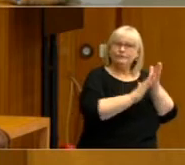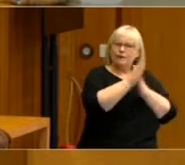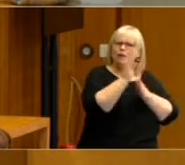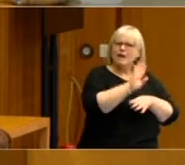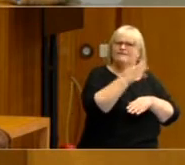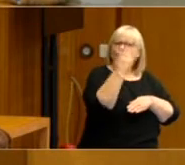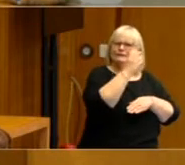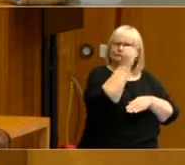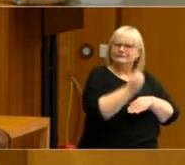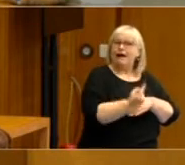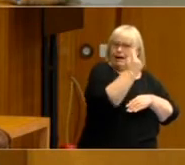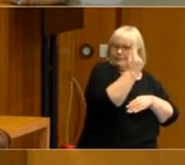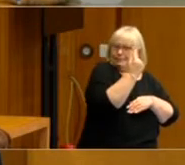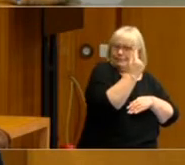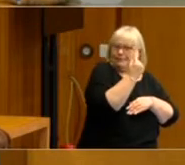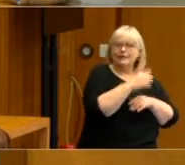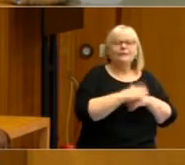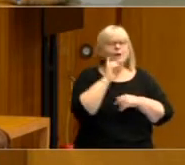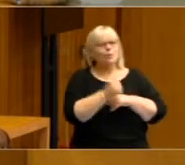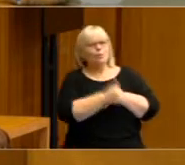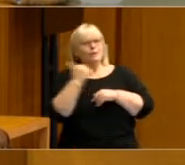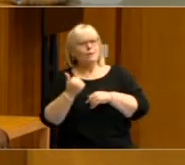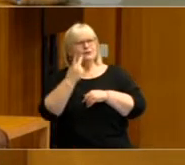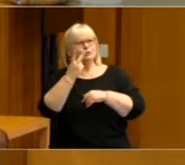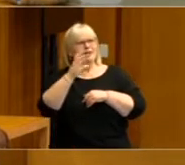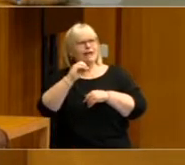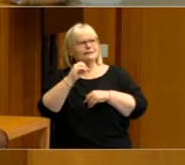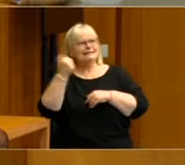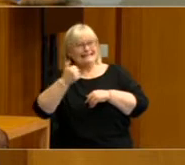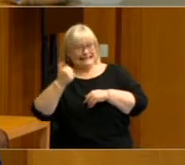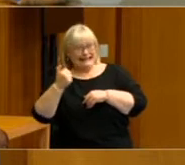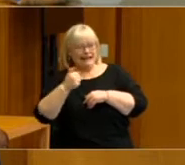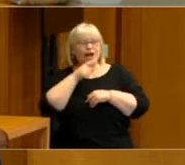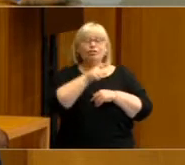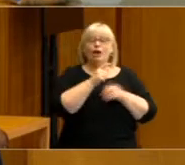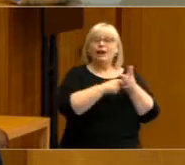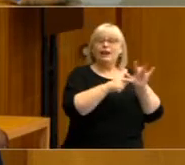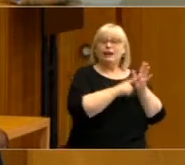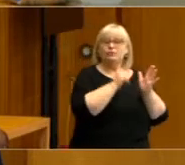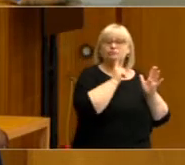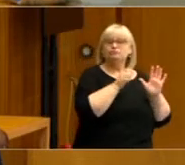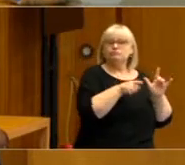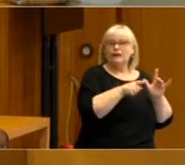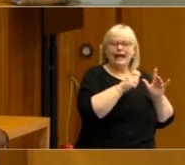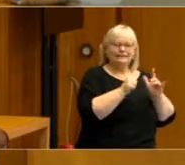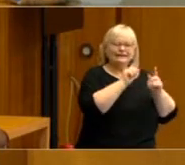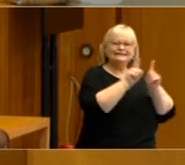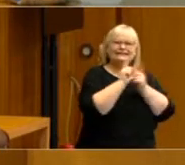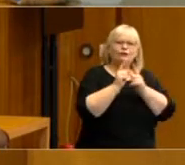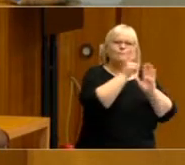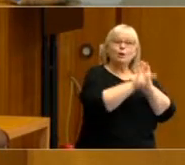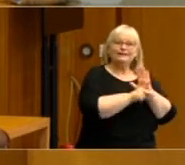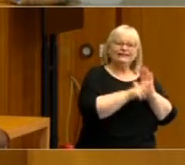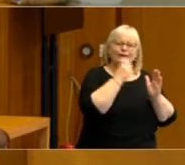percentage points. Going back to 2016 the coalition put forward a series of policies to restrict